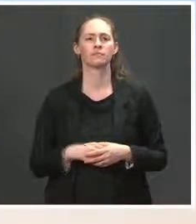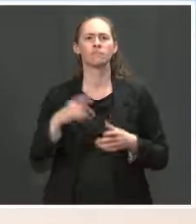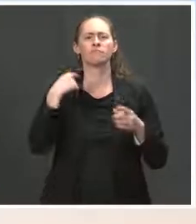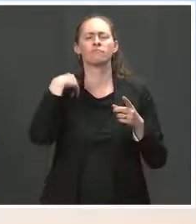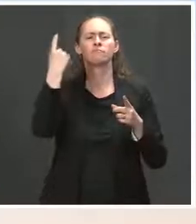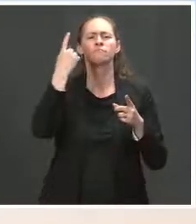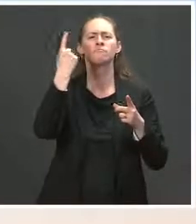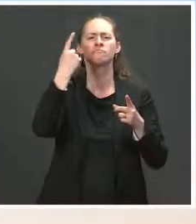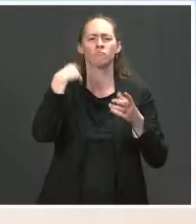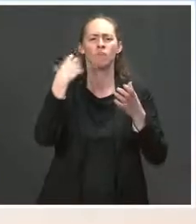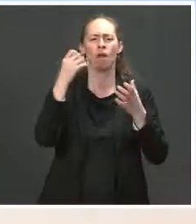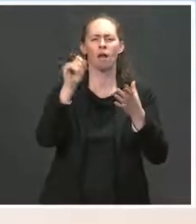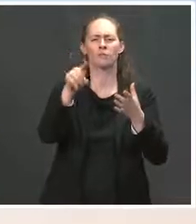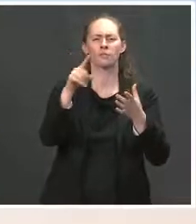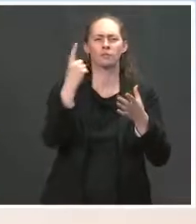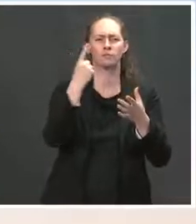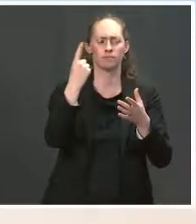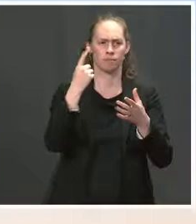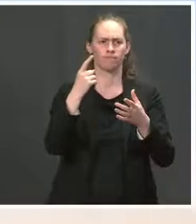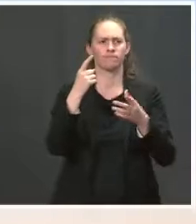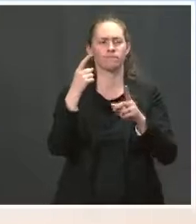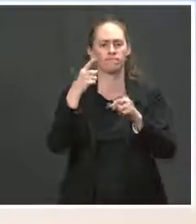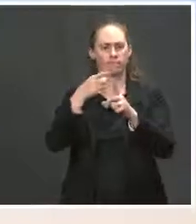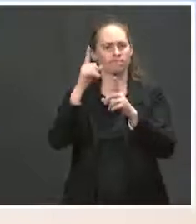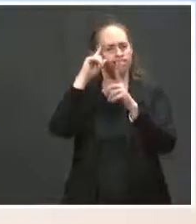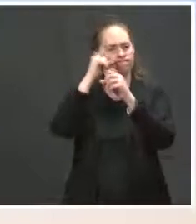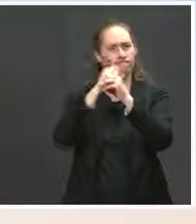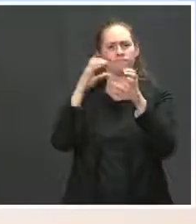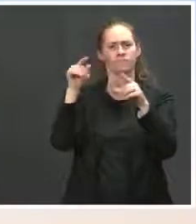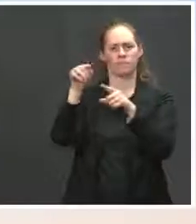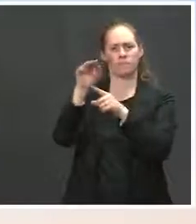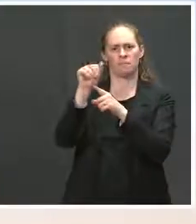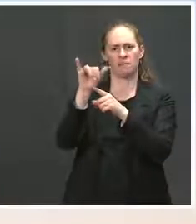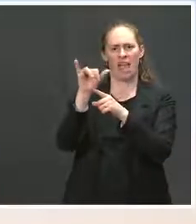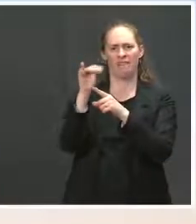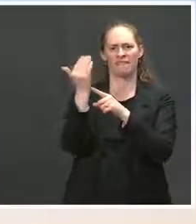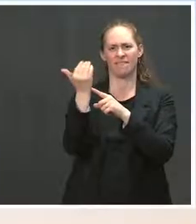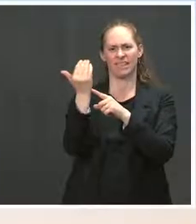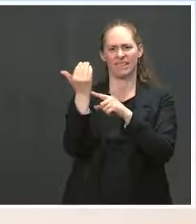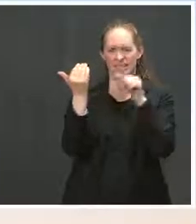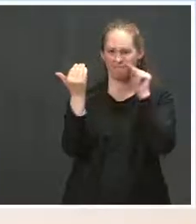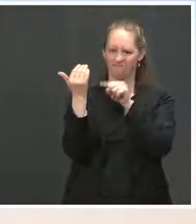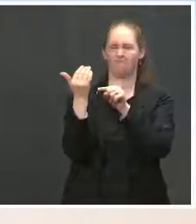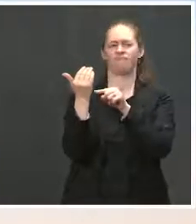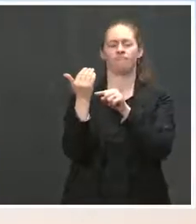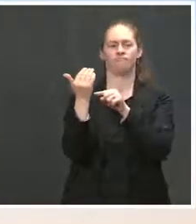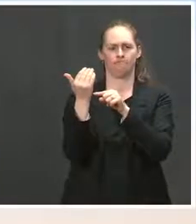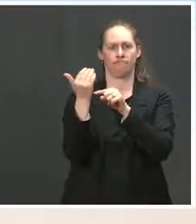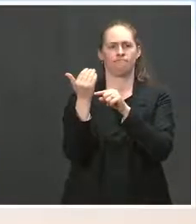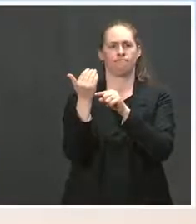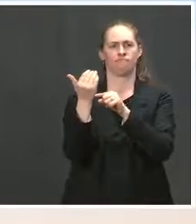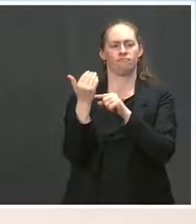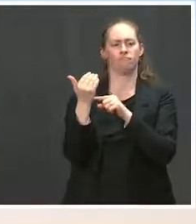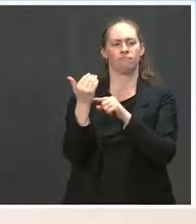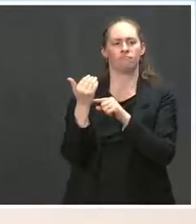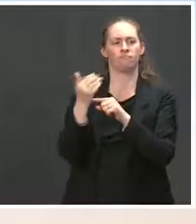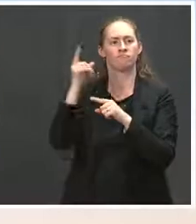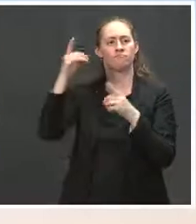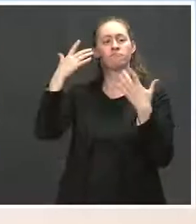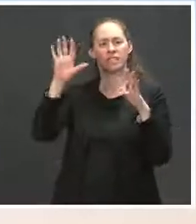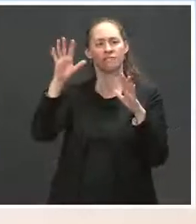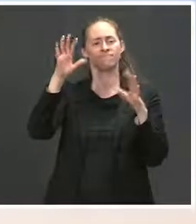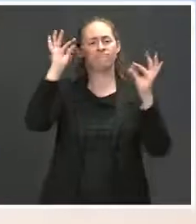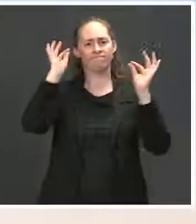has given itself until May 15th to decide whether it's going to revise upwards its cap of 15,000 refugee